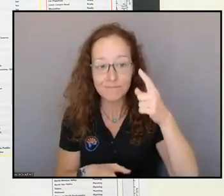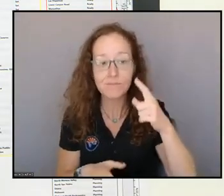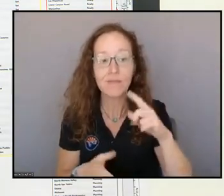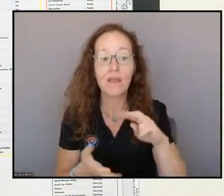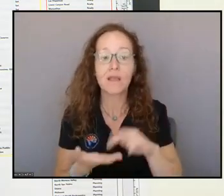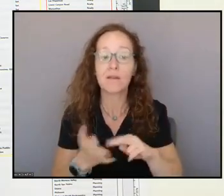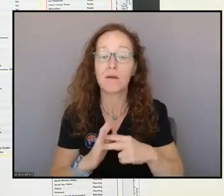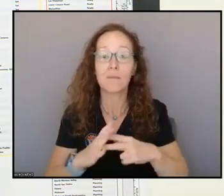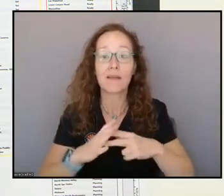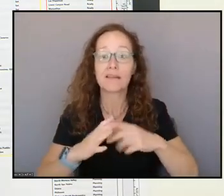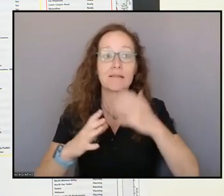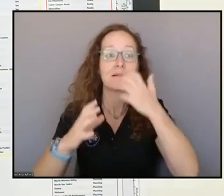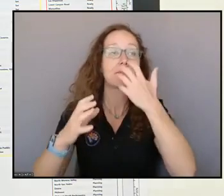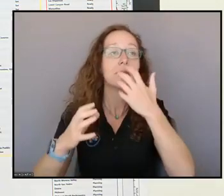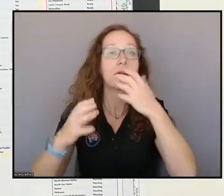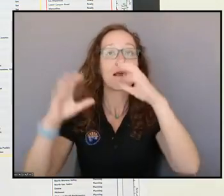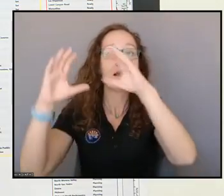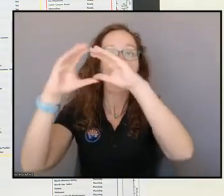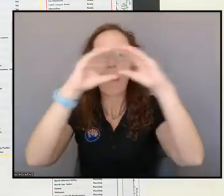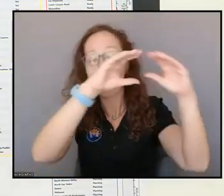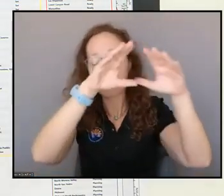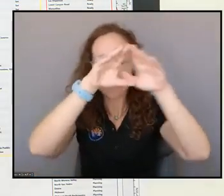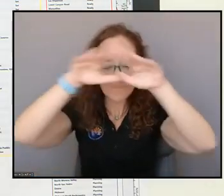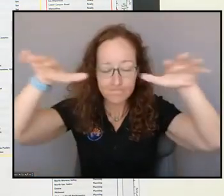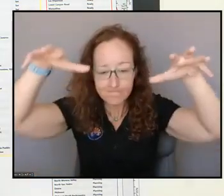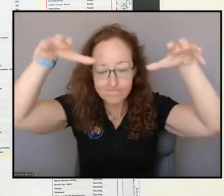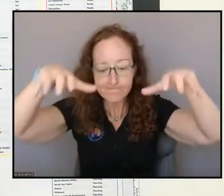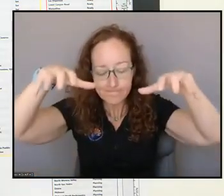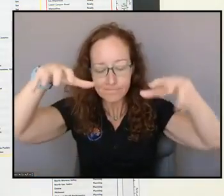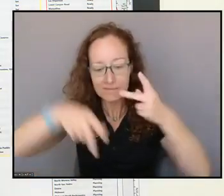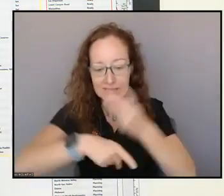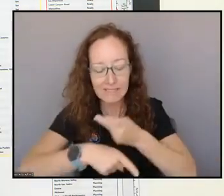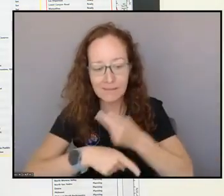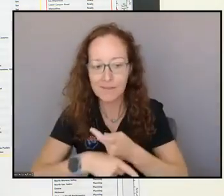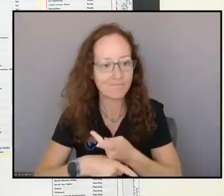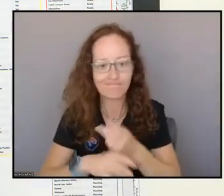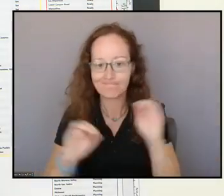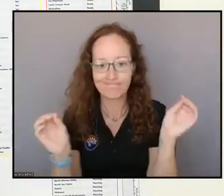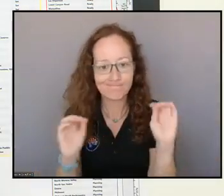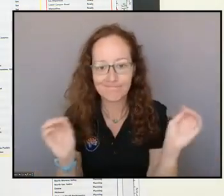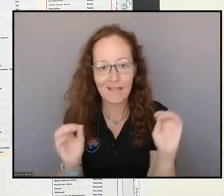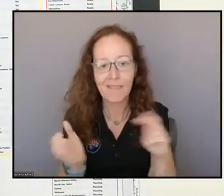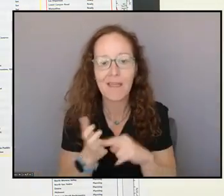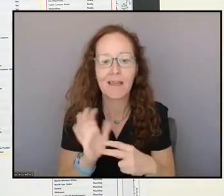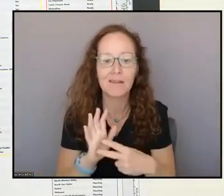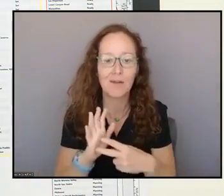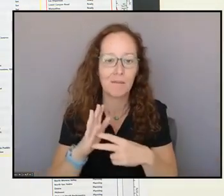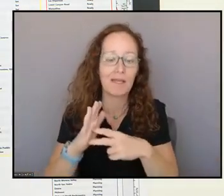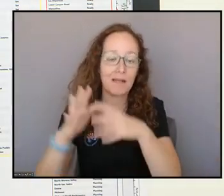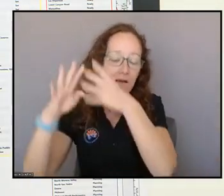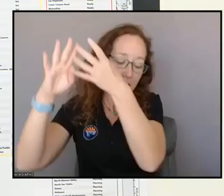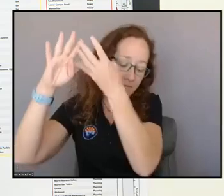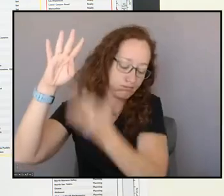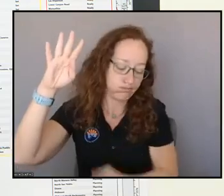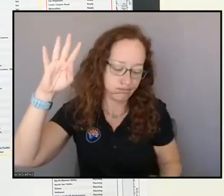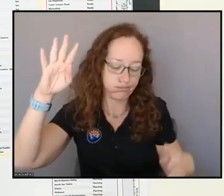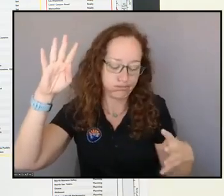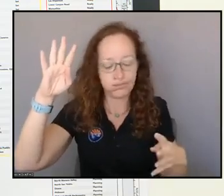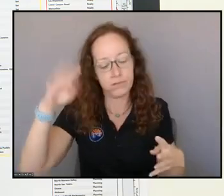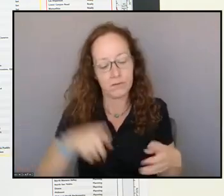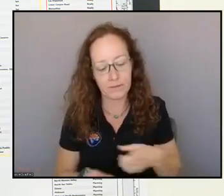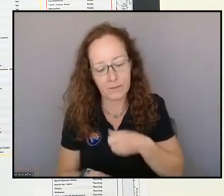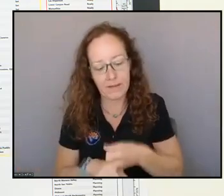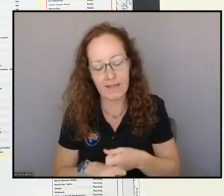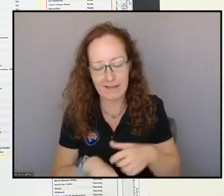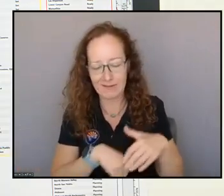are going to have no problem getting on the roller coaster and coming straight down to the surface and doing so pretty early in the day. So, have